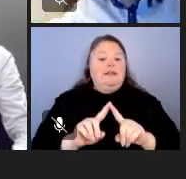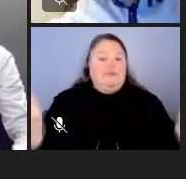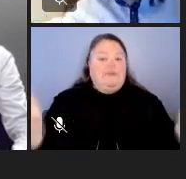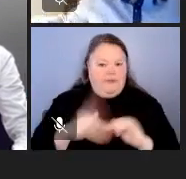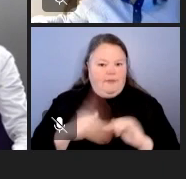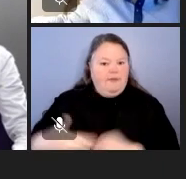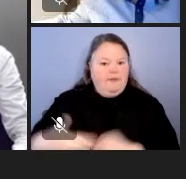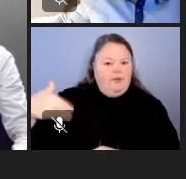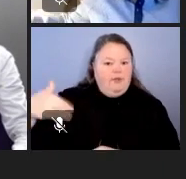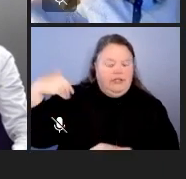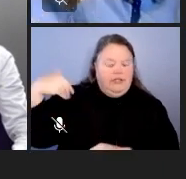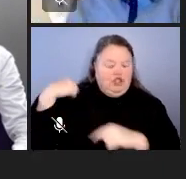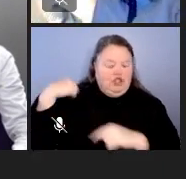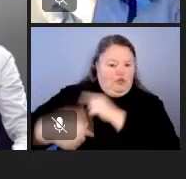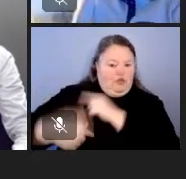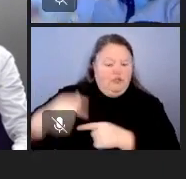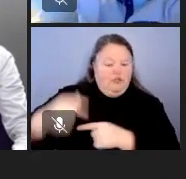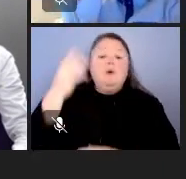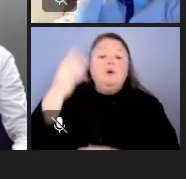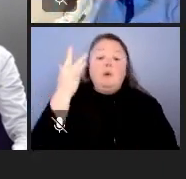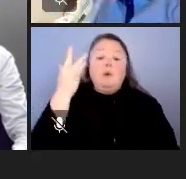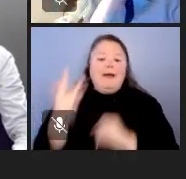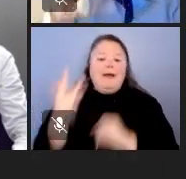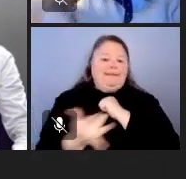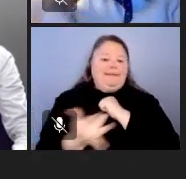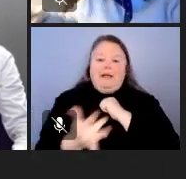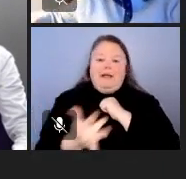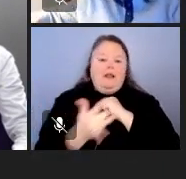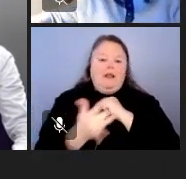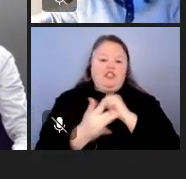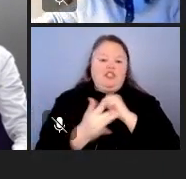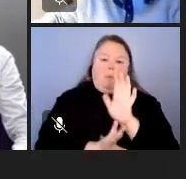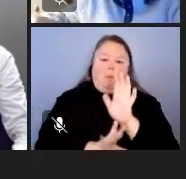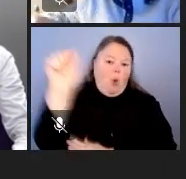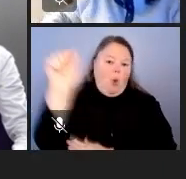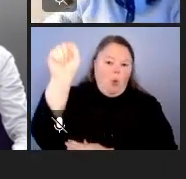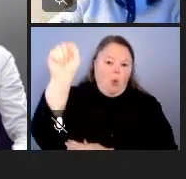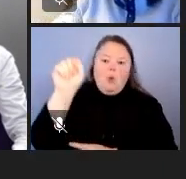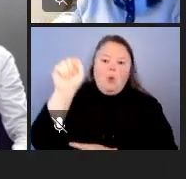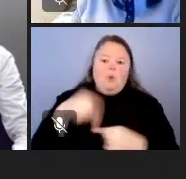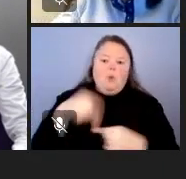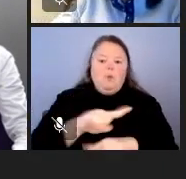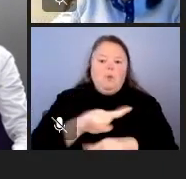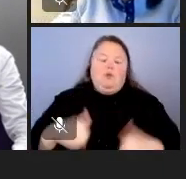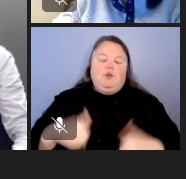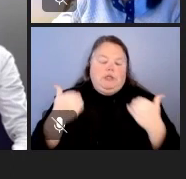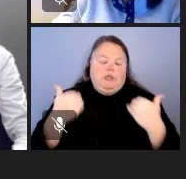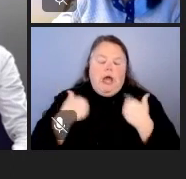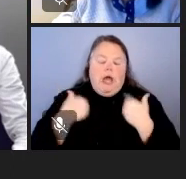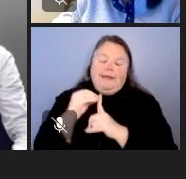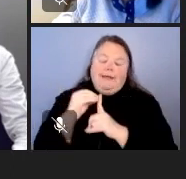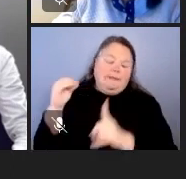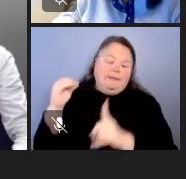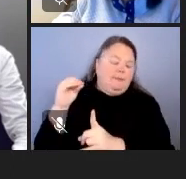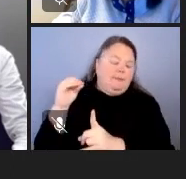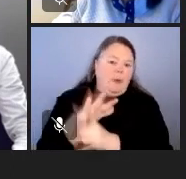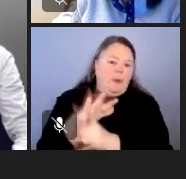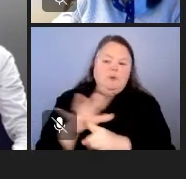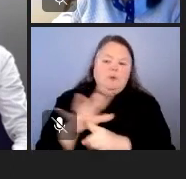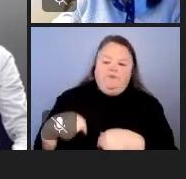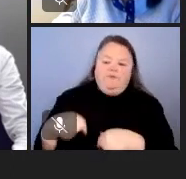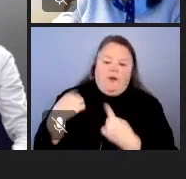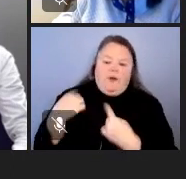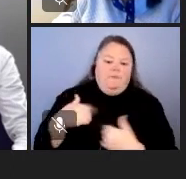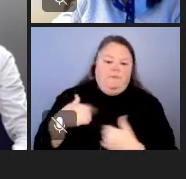generations in the fact that technology rapidly developed while we were young. We were exposed to technology at a very young age,